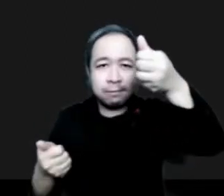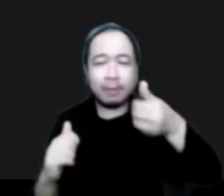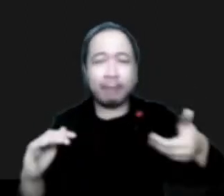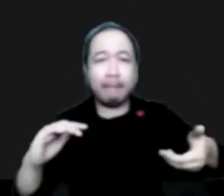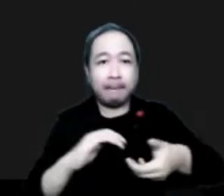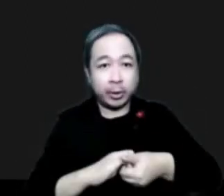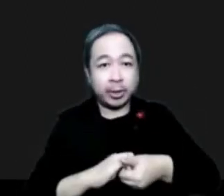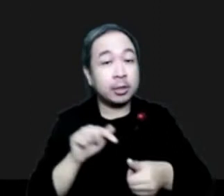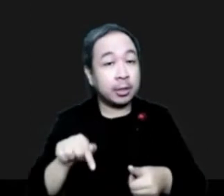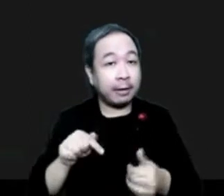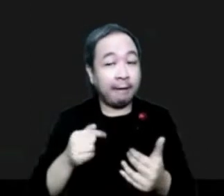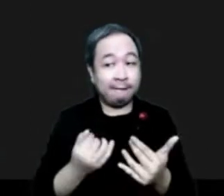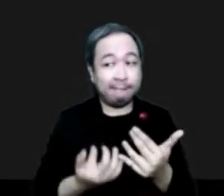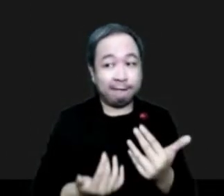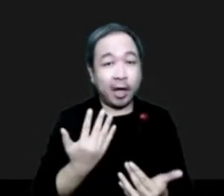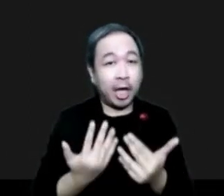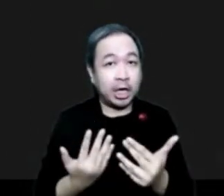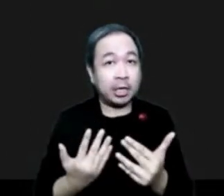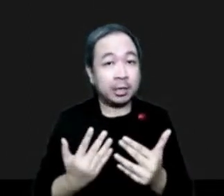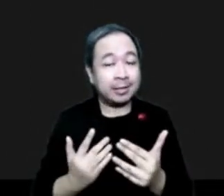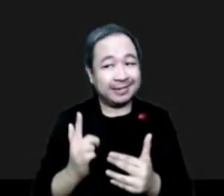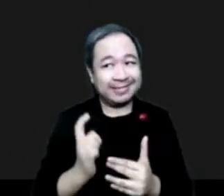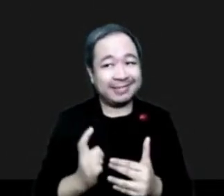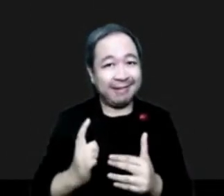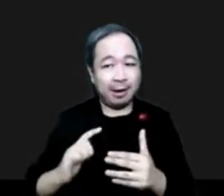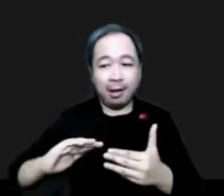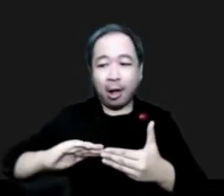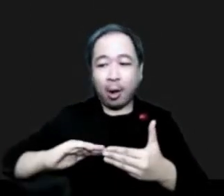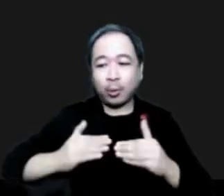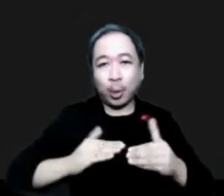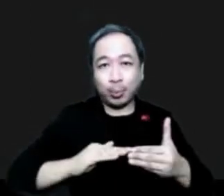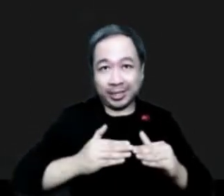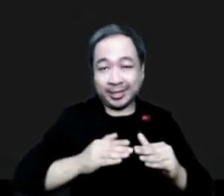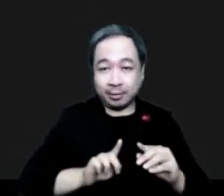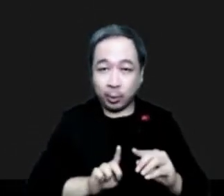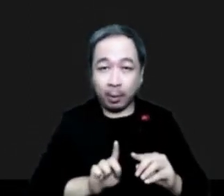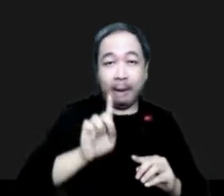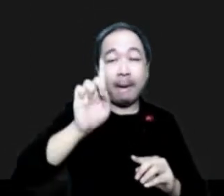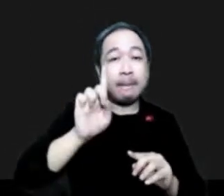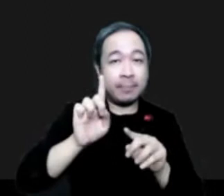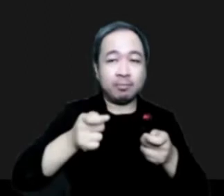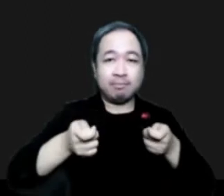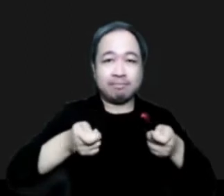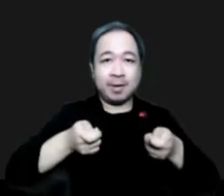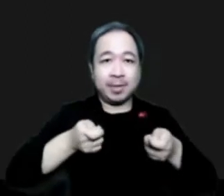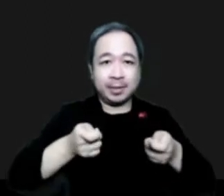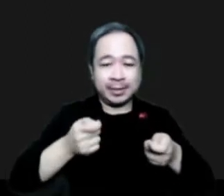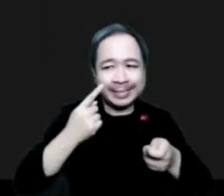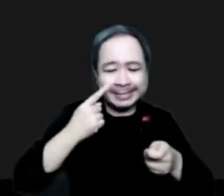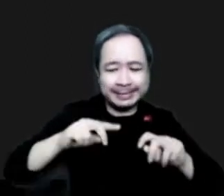The local units drive the eventual requests for management. They identify the complexity of the situation.